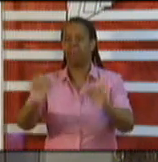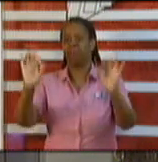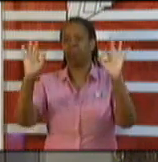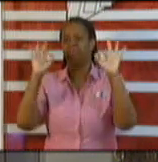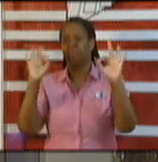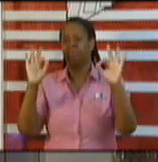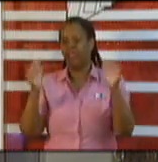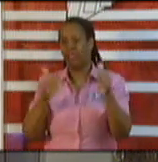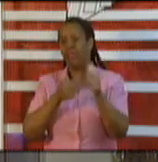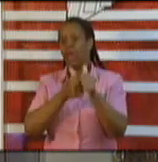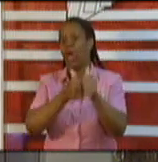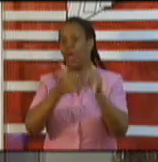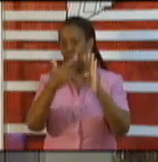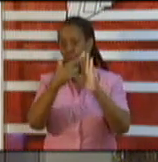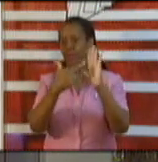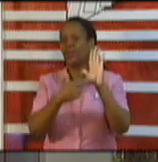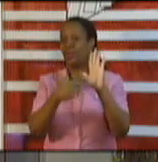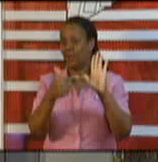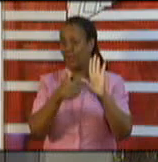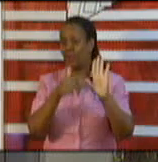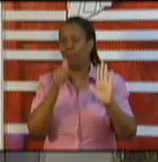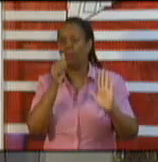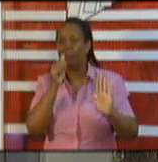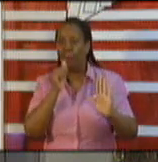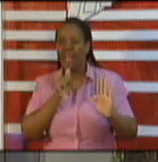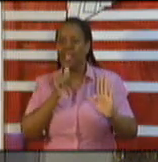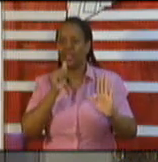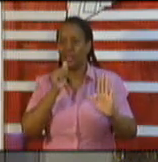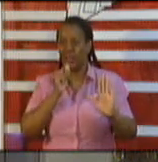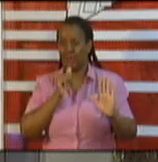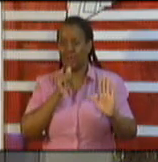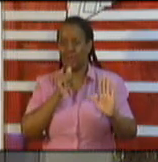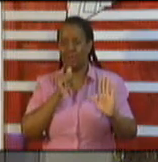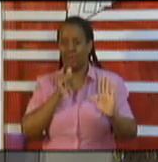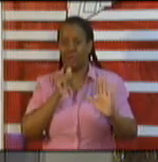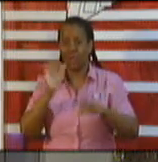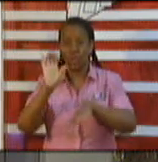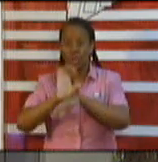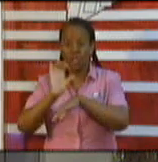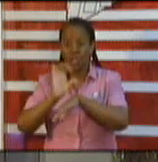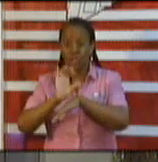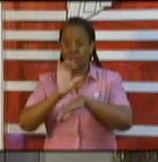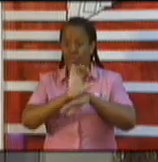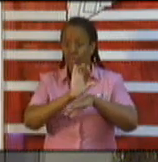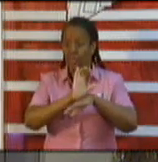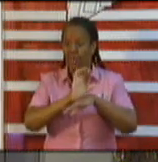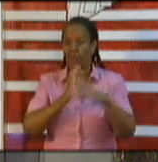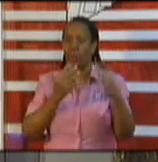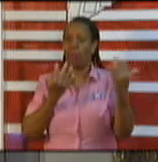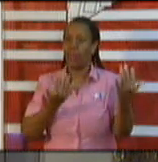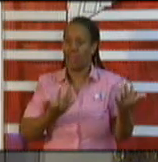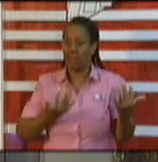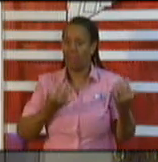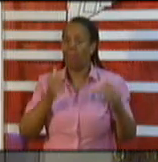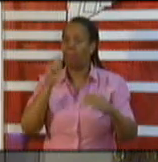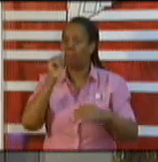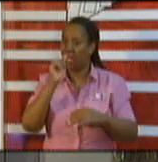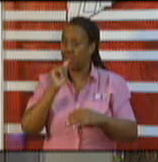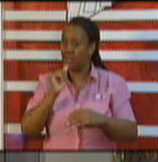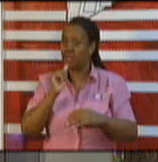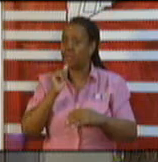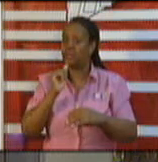to open up and they did well. Places of worship, waited their turn to open up and they have